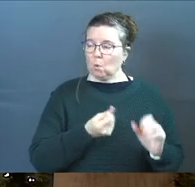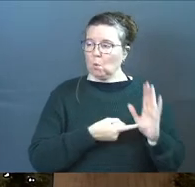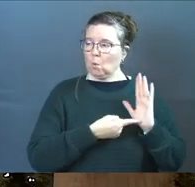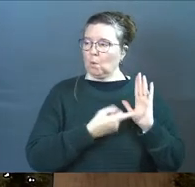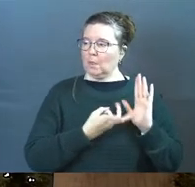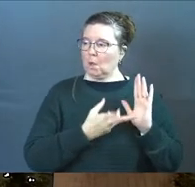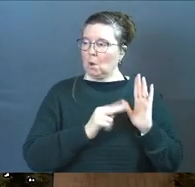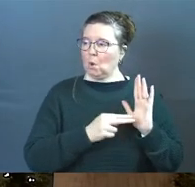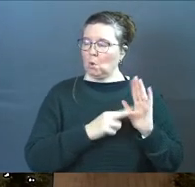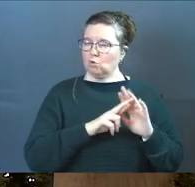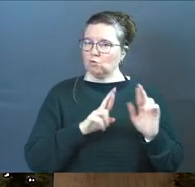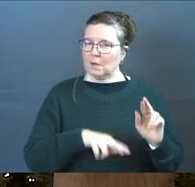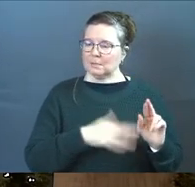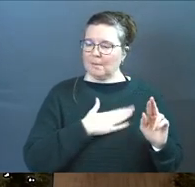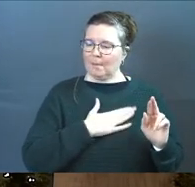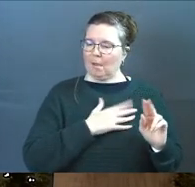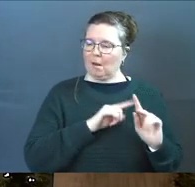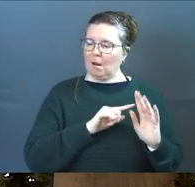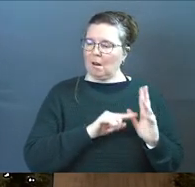their own resume